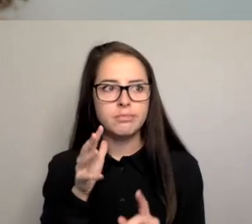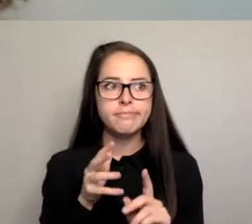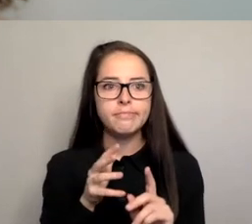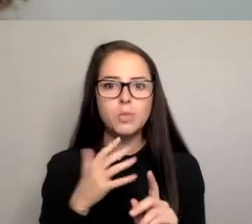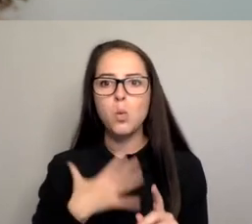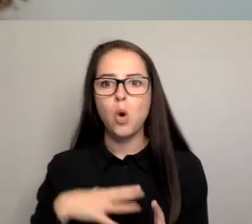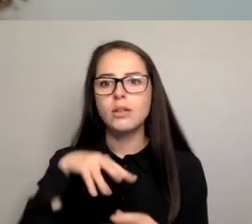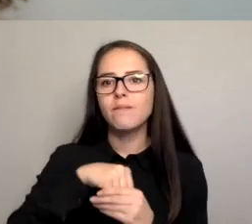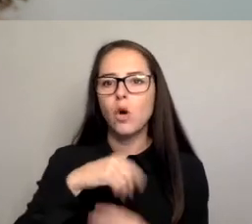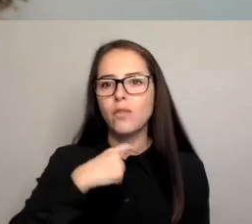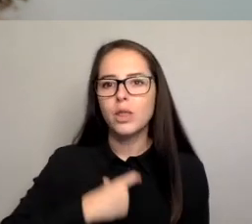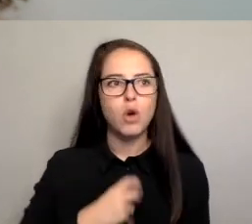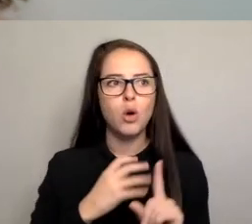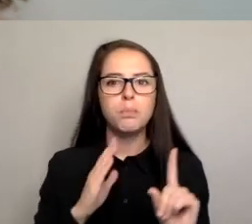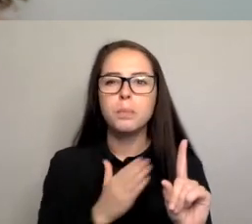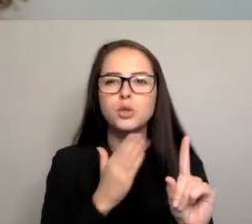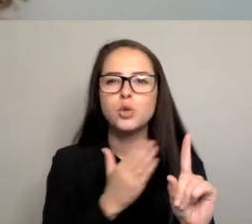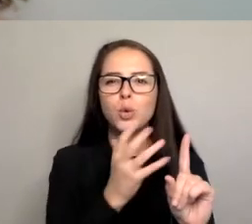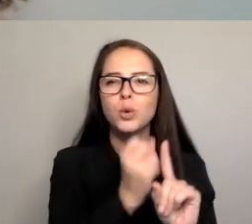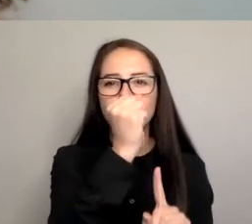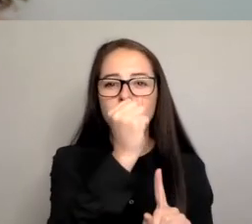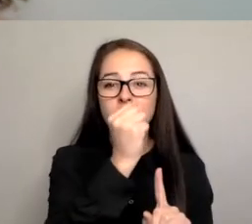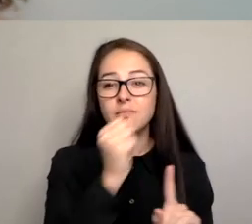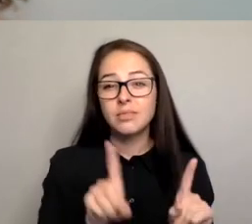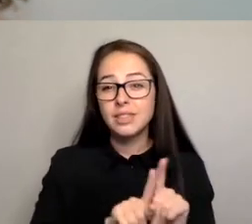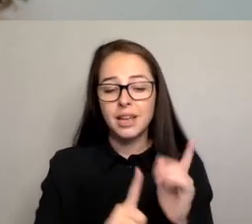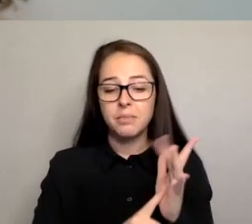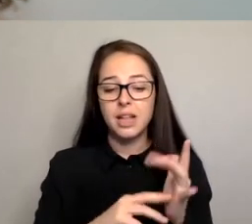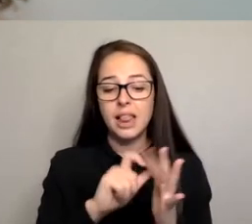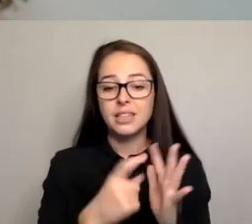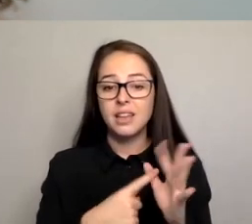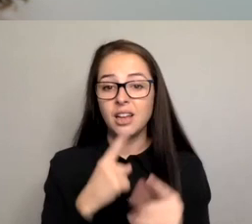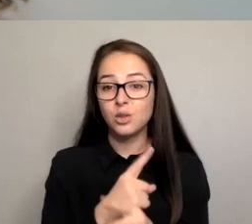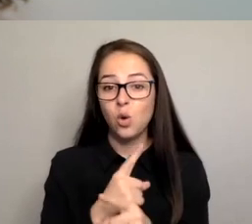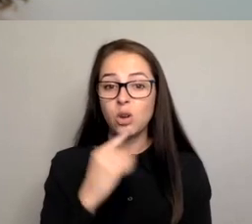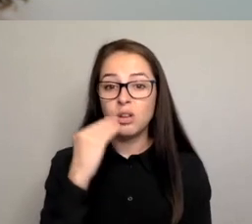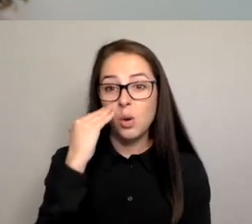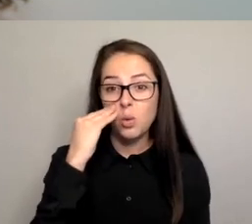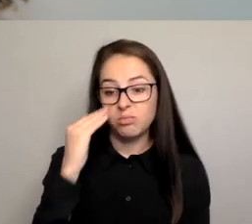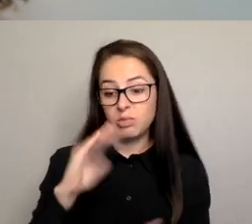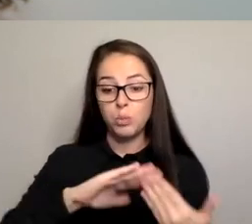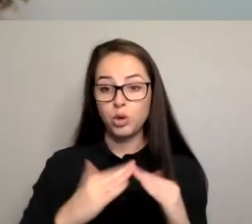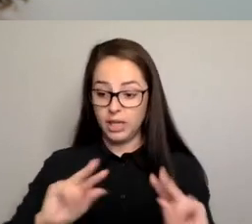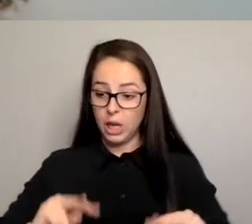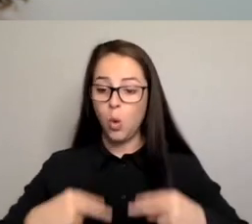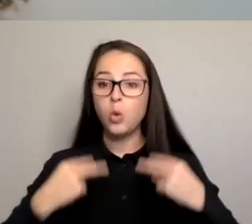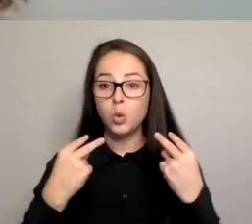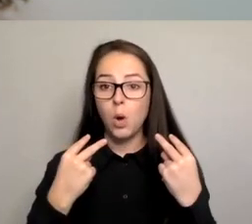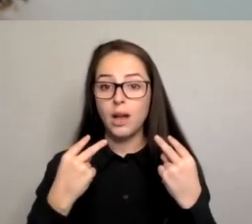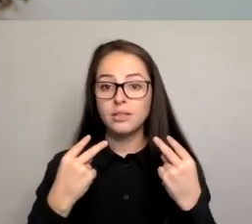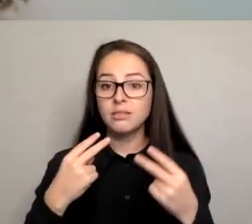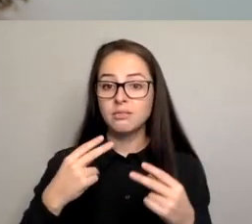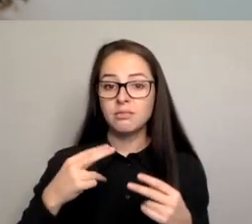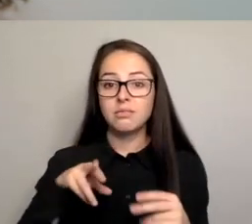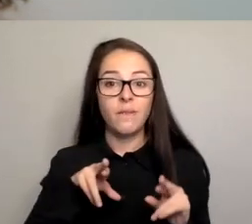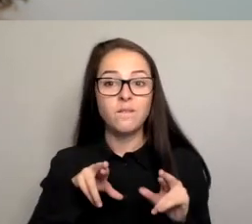said earlier, communities look to us for leadership. So we need to really change that dialogue. We need